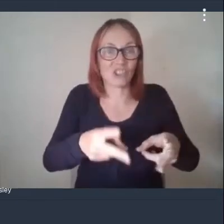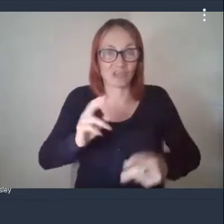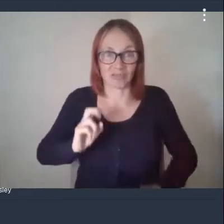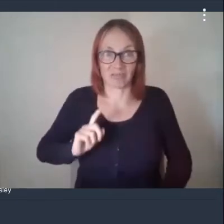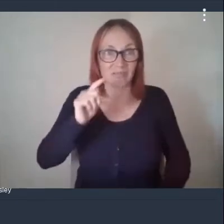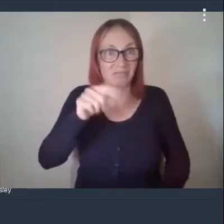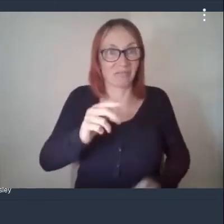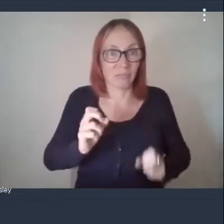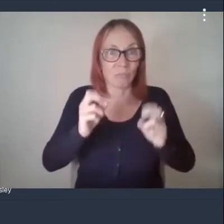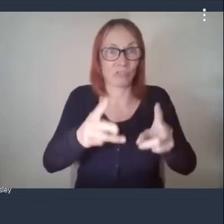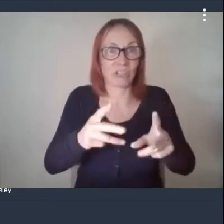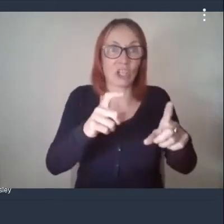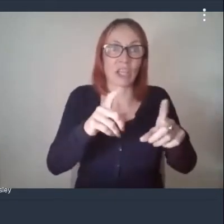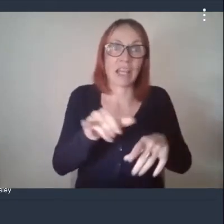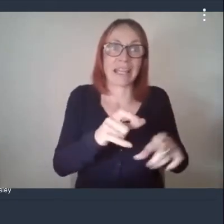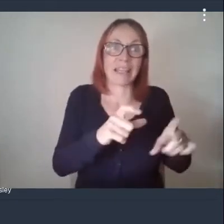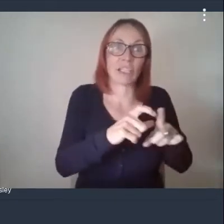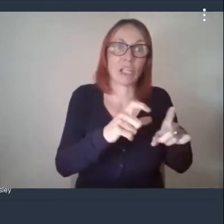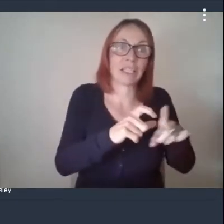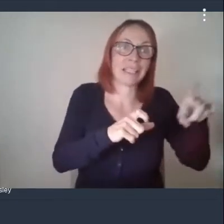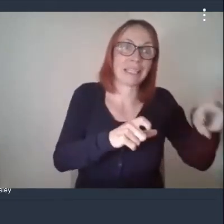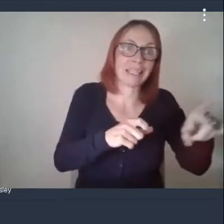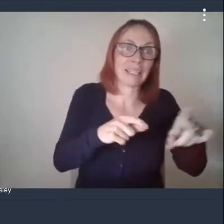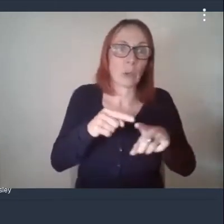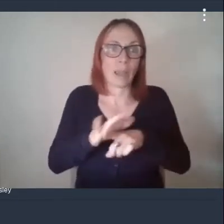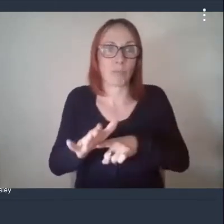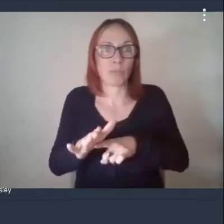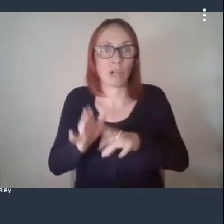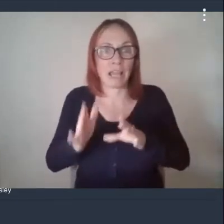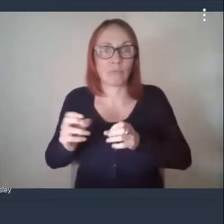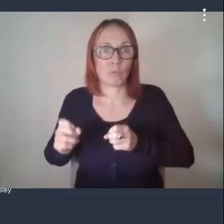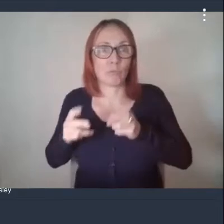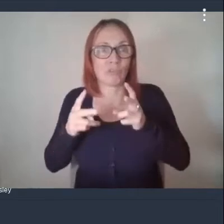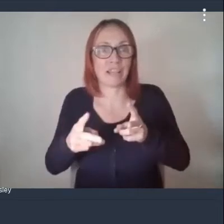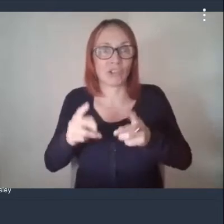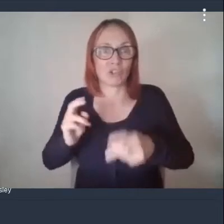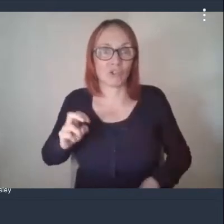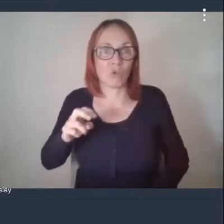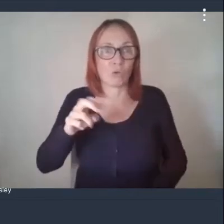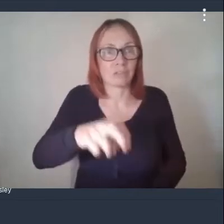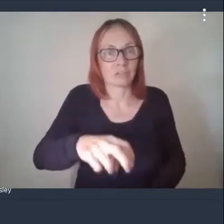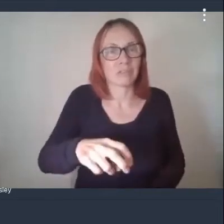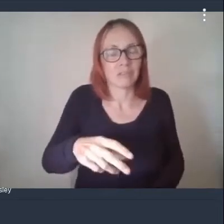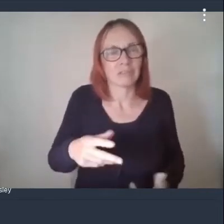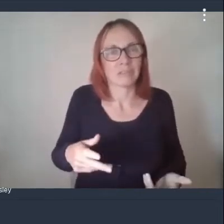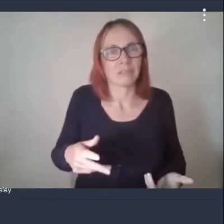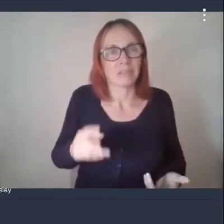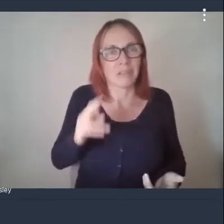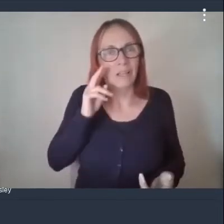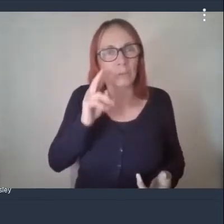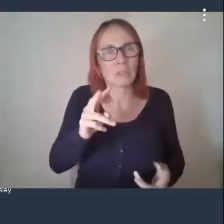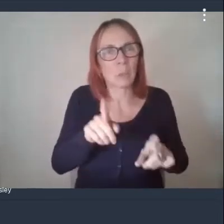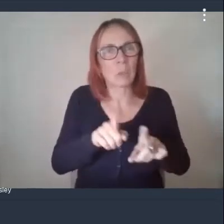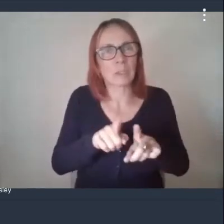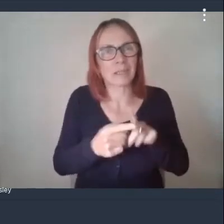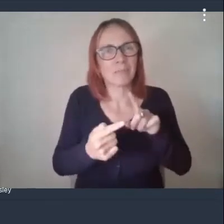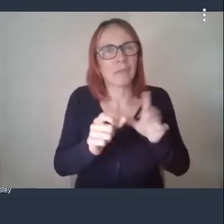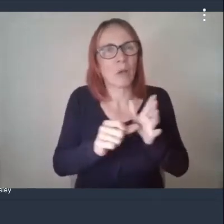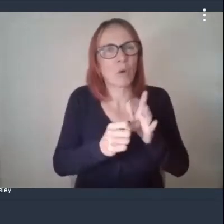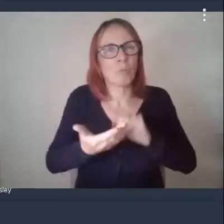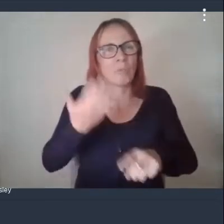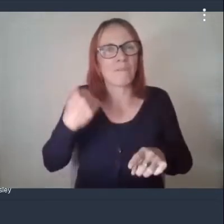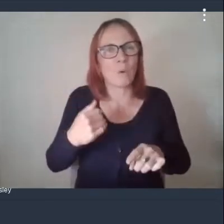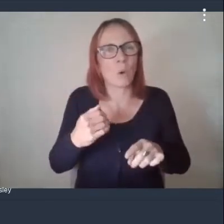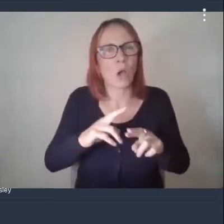from dundee or from edinburgh and we seen that when when we had the problems with the fourth road bridge when it closed